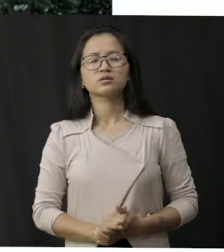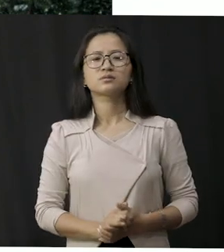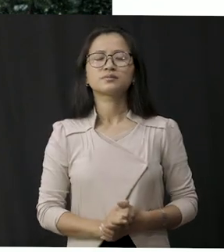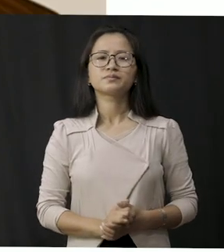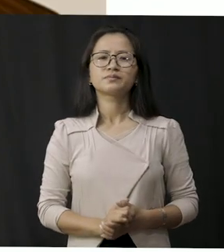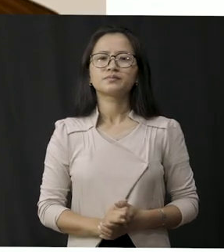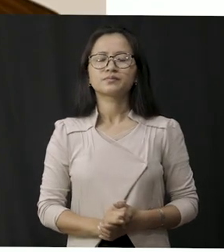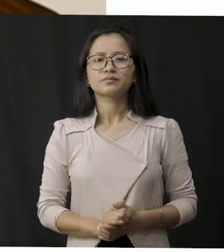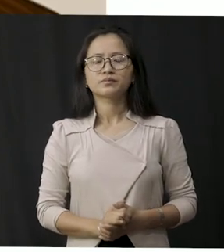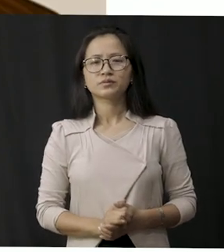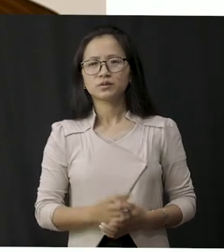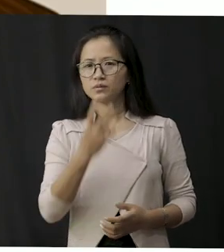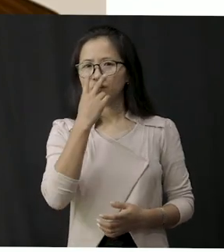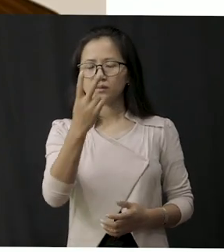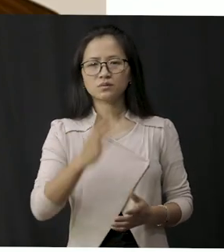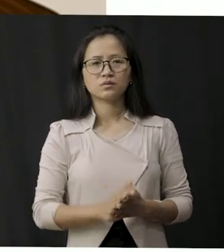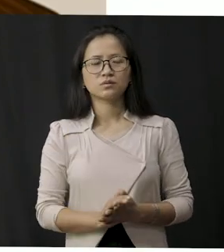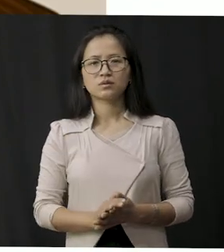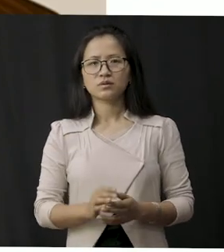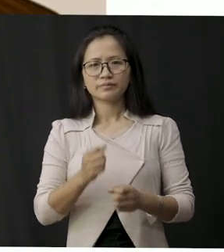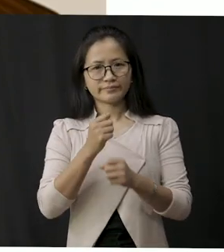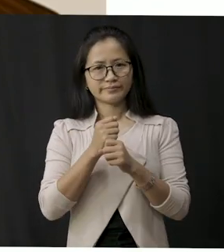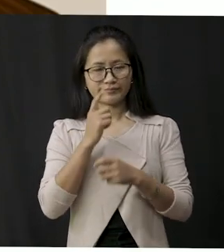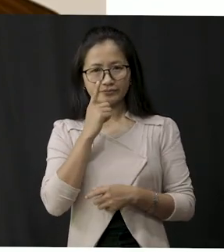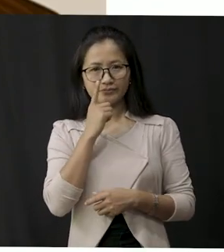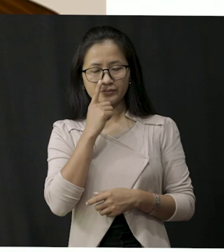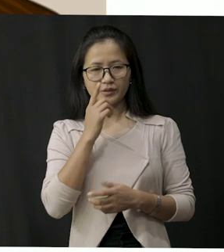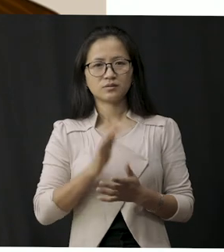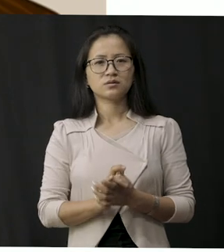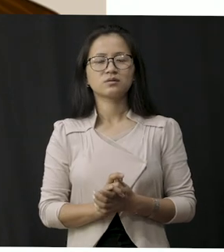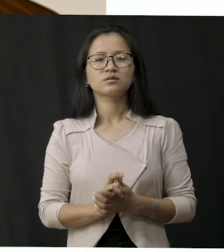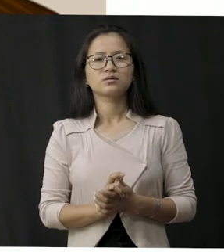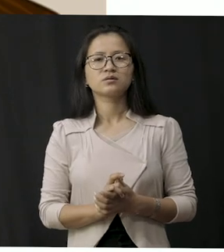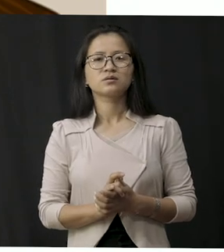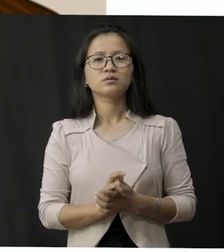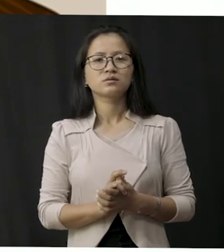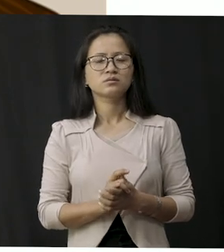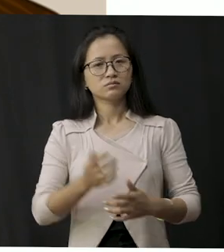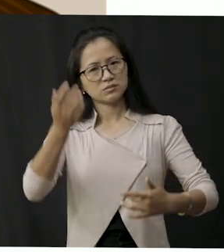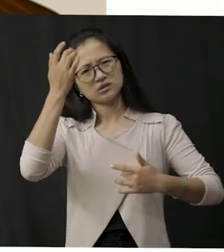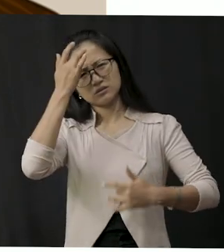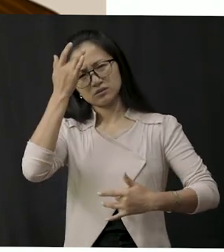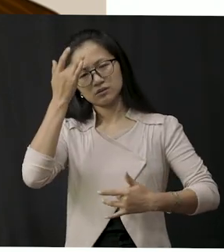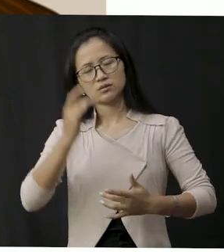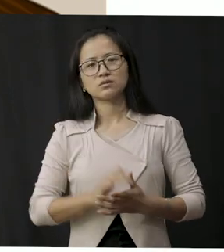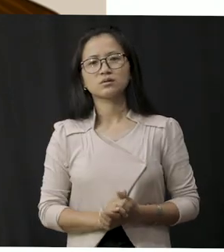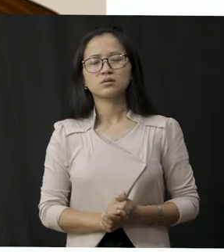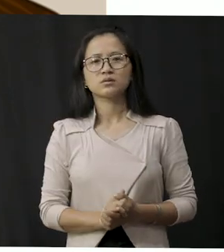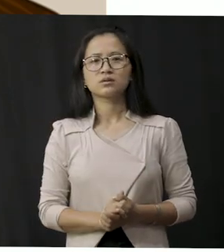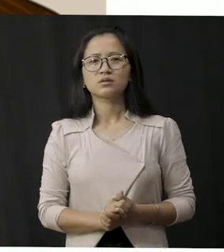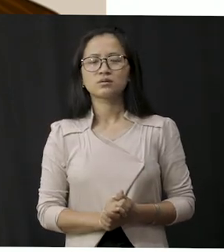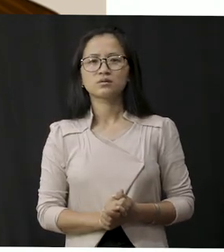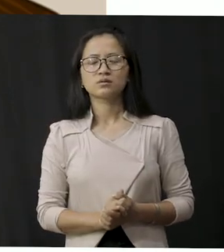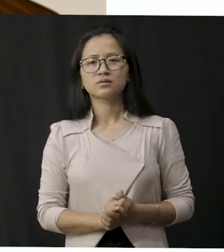we'll get sick here we can see here this girl is sneezing and your friend here is sick so